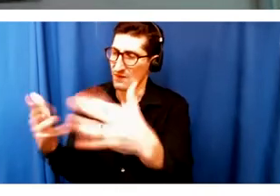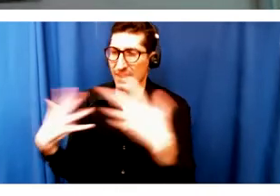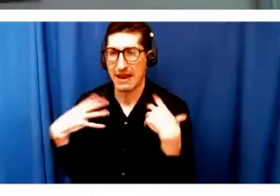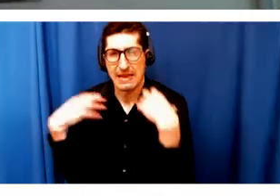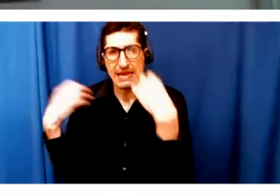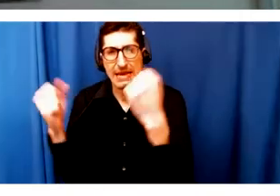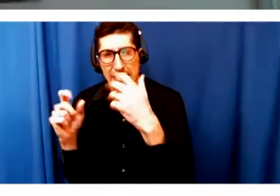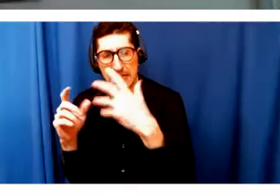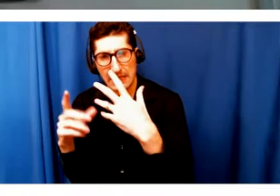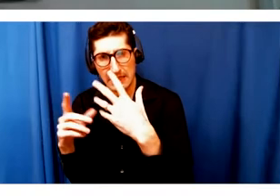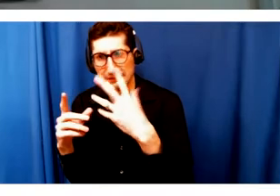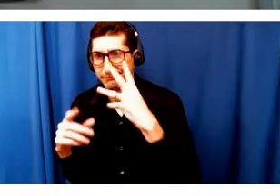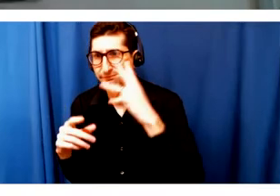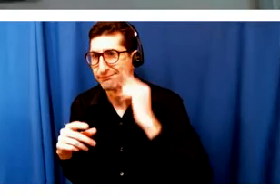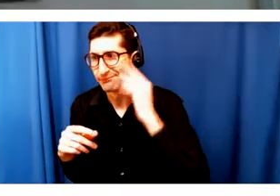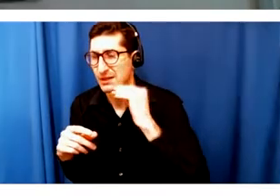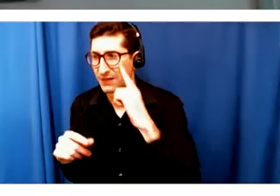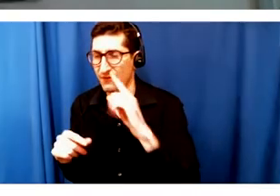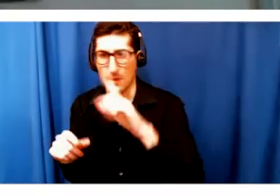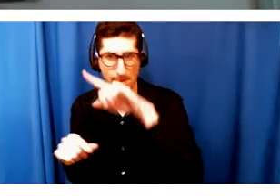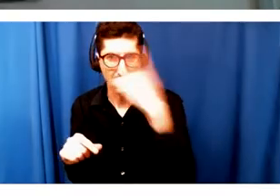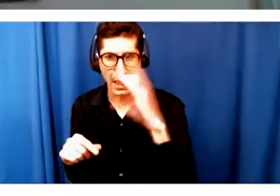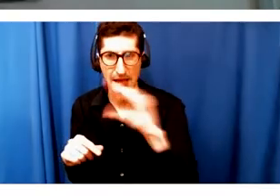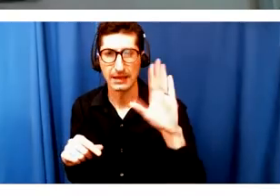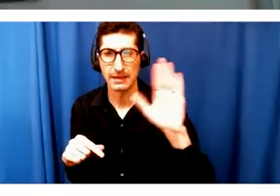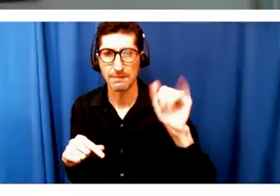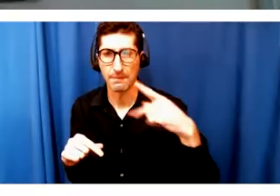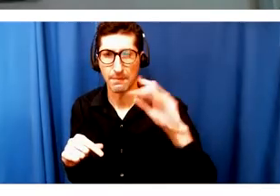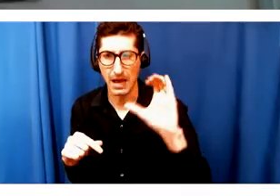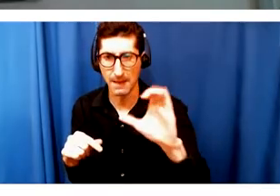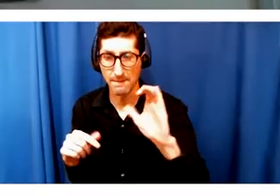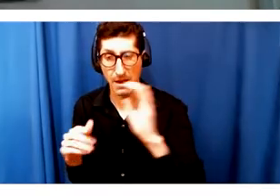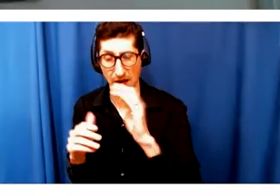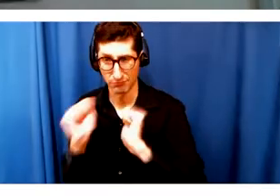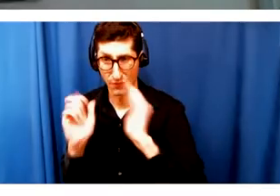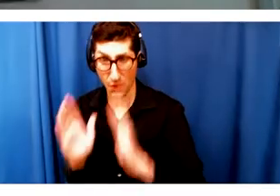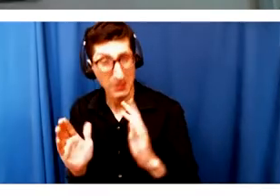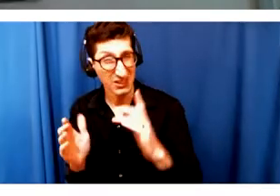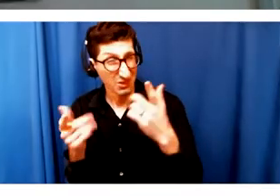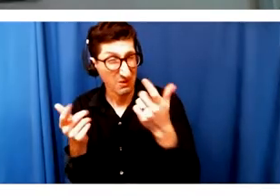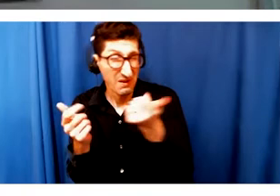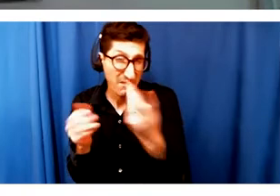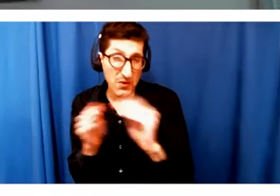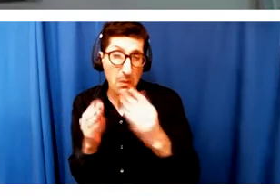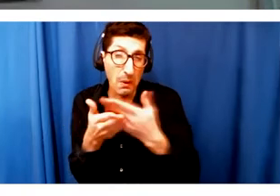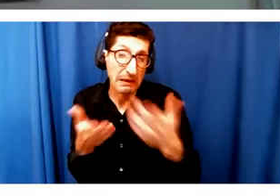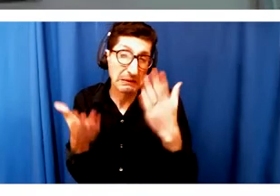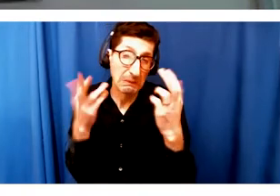And that's it for the moment. We're hoping that we can launch a few other things come November, but right now, that's what we have going on.